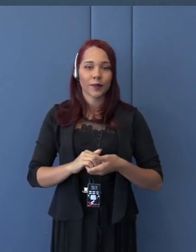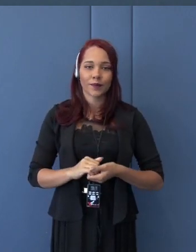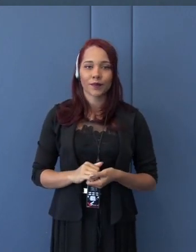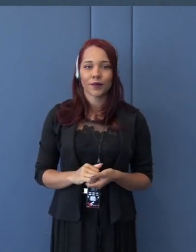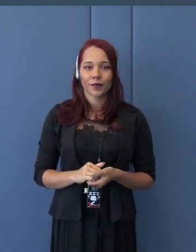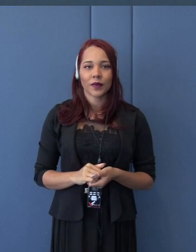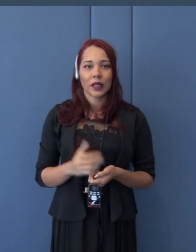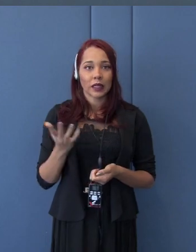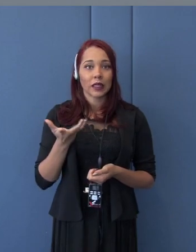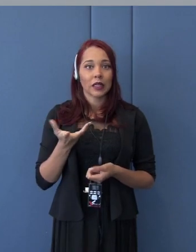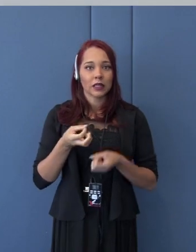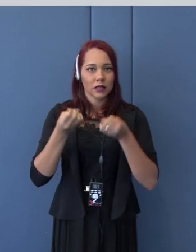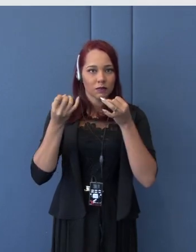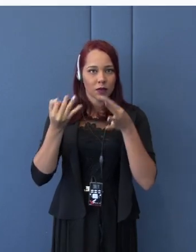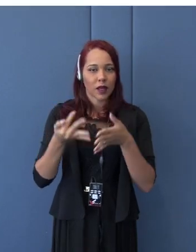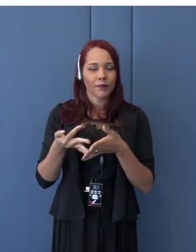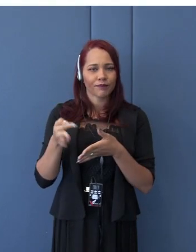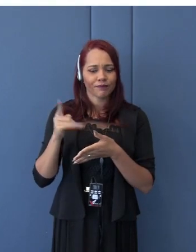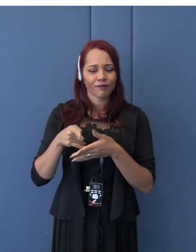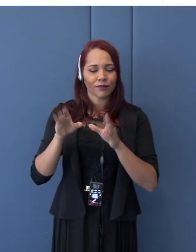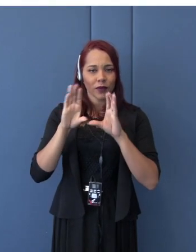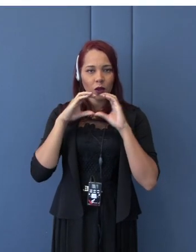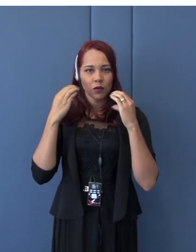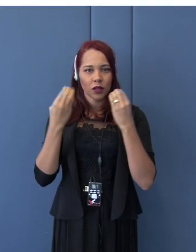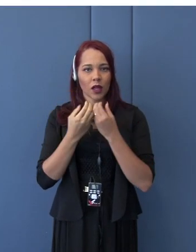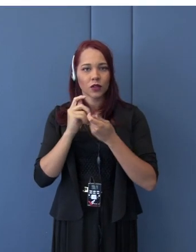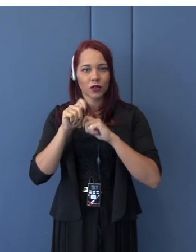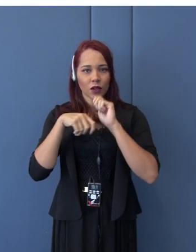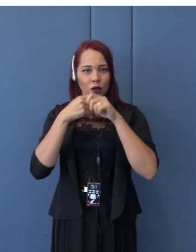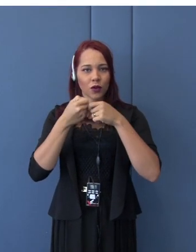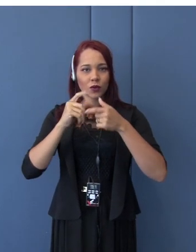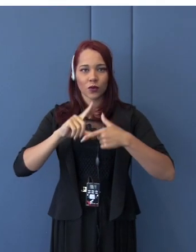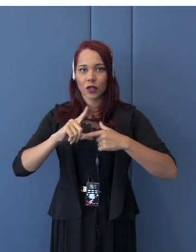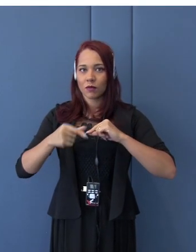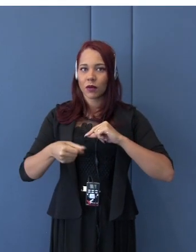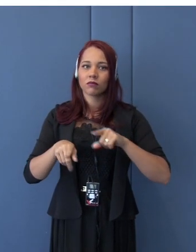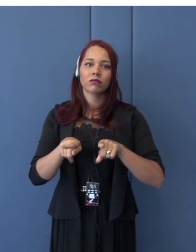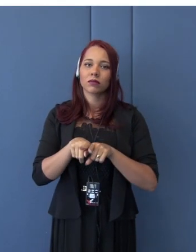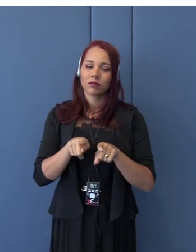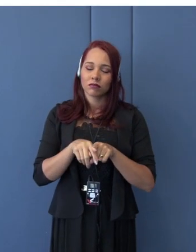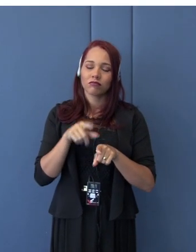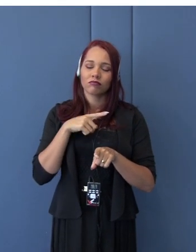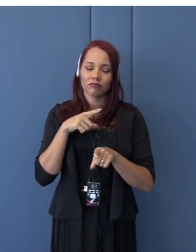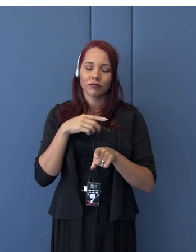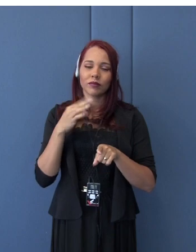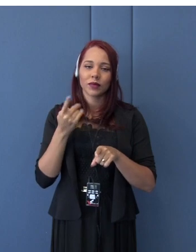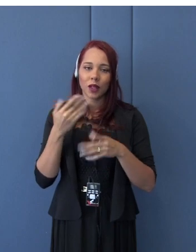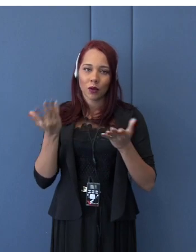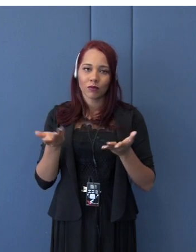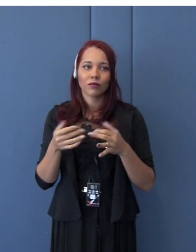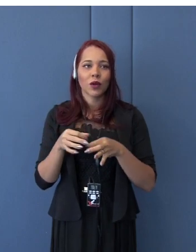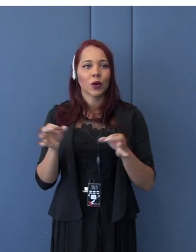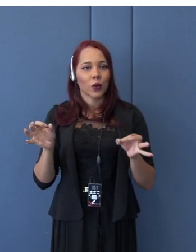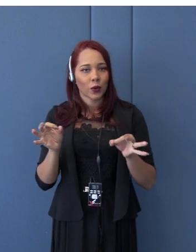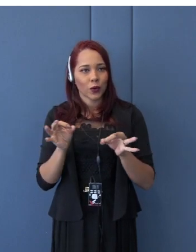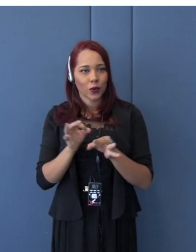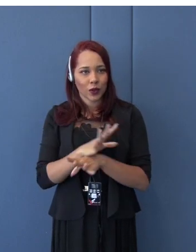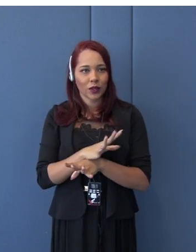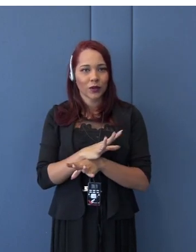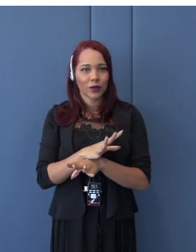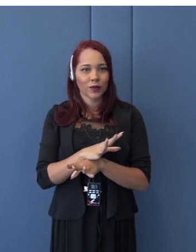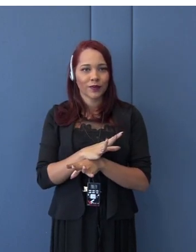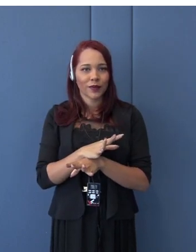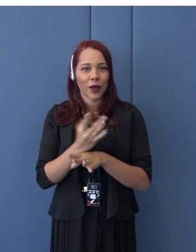Keidan Ren. So, concluding remarks, this is the very end of my speech this morning.